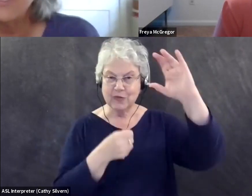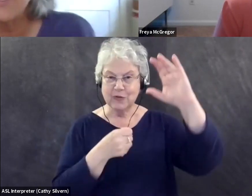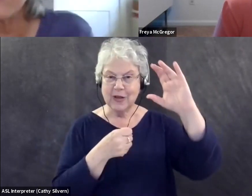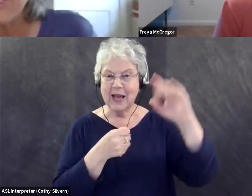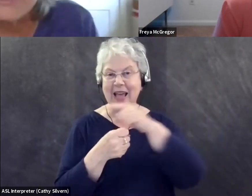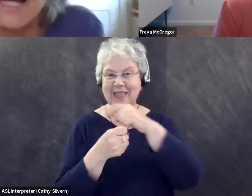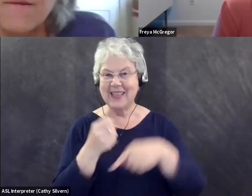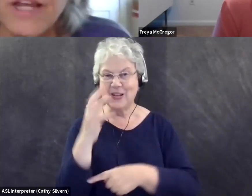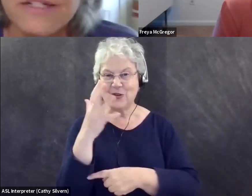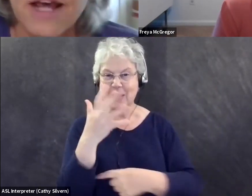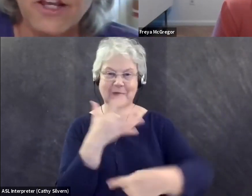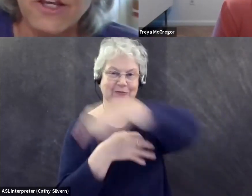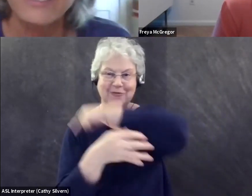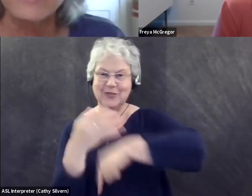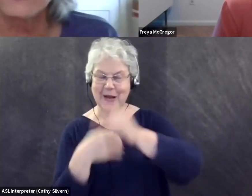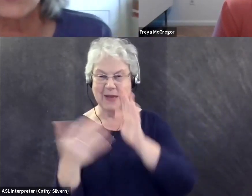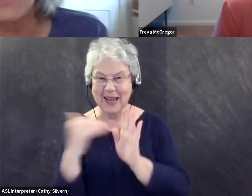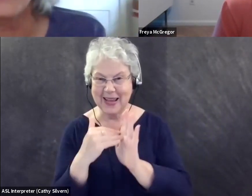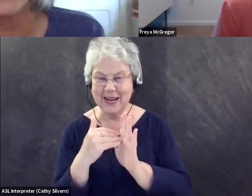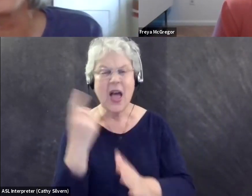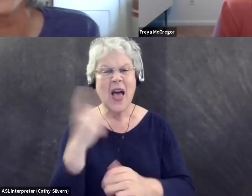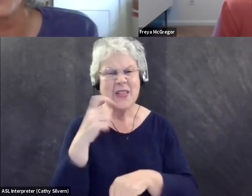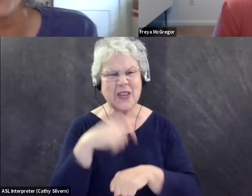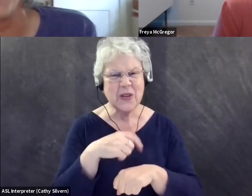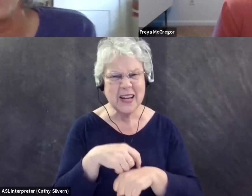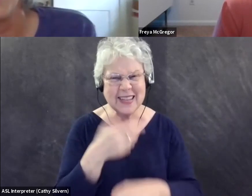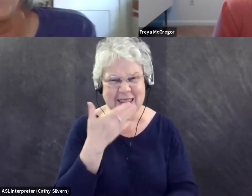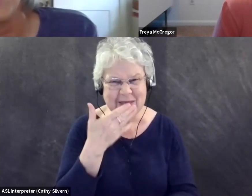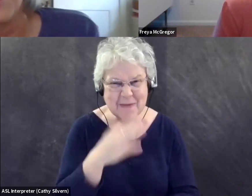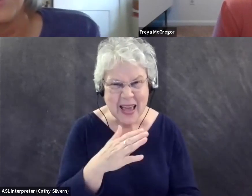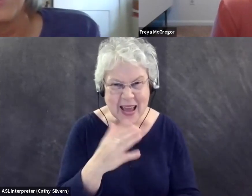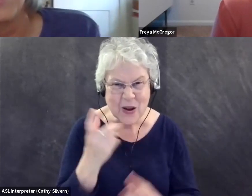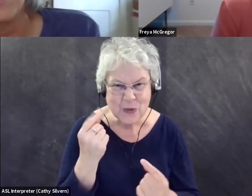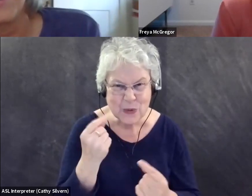there. And the only time that's not a good idea is when lightning hits the tree.